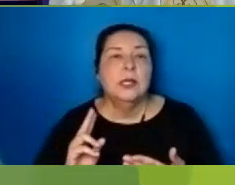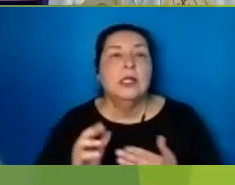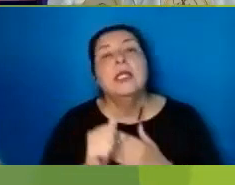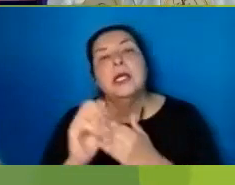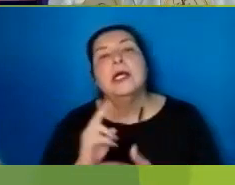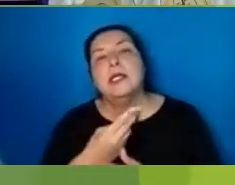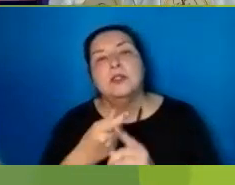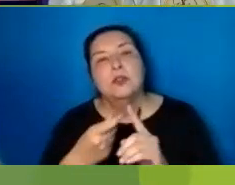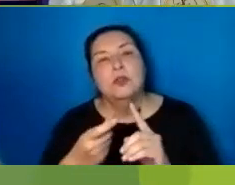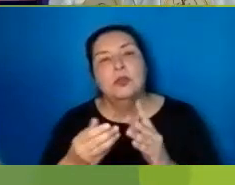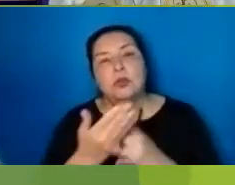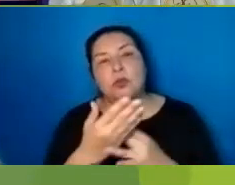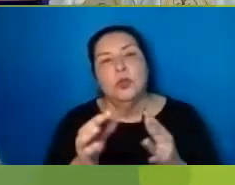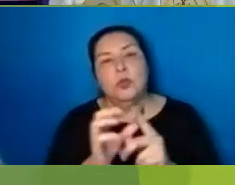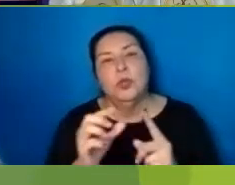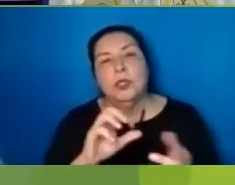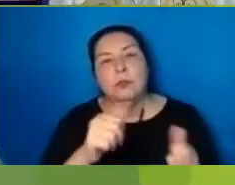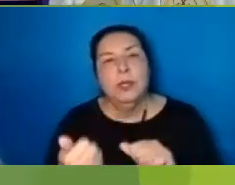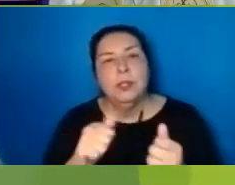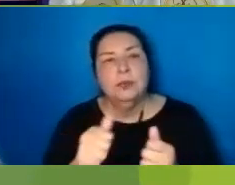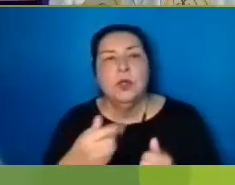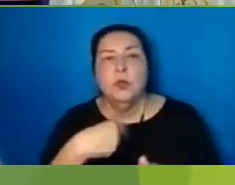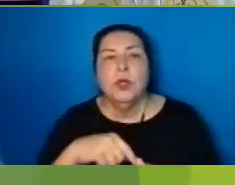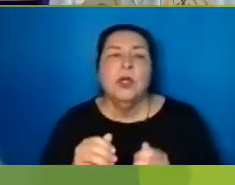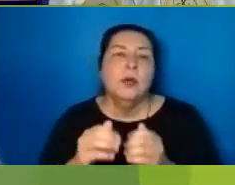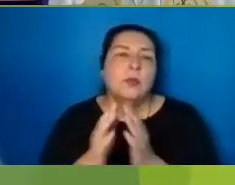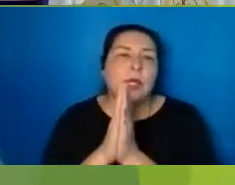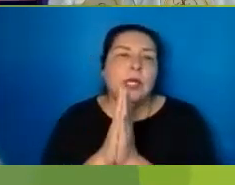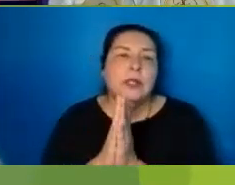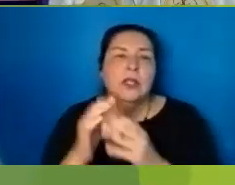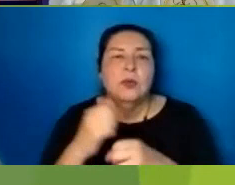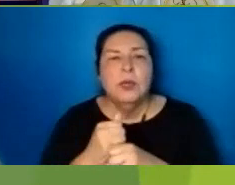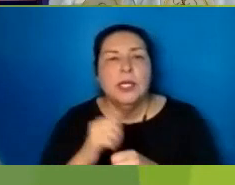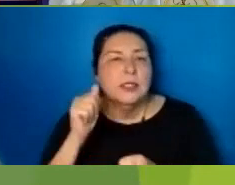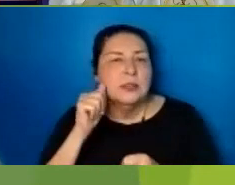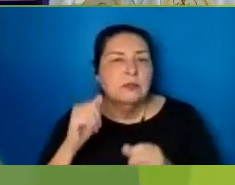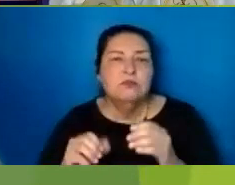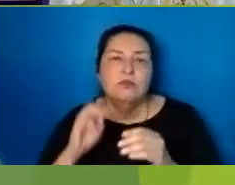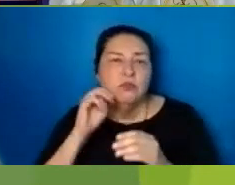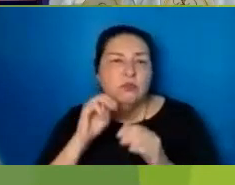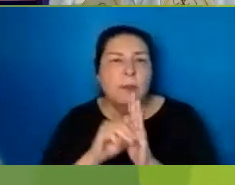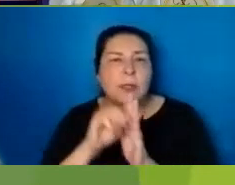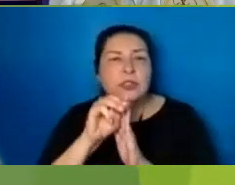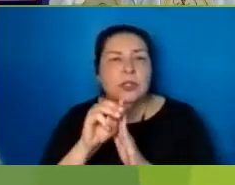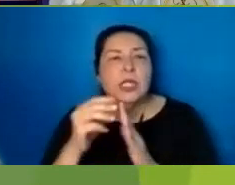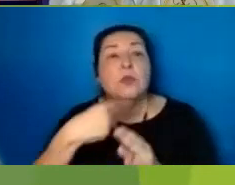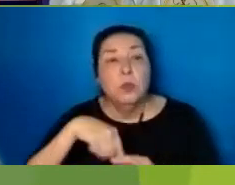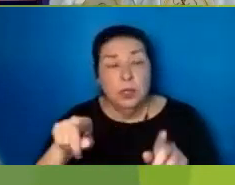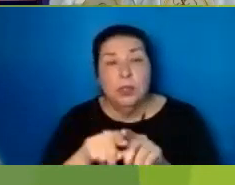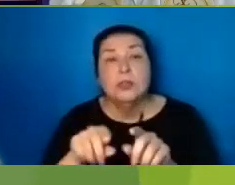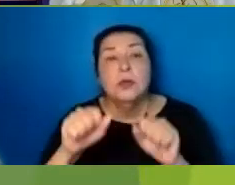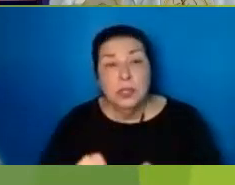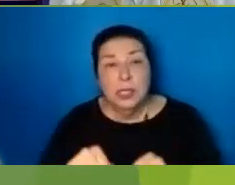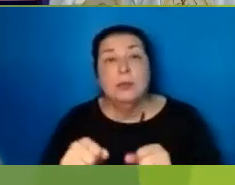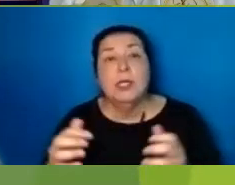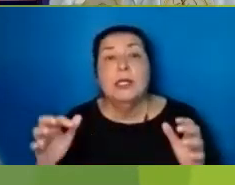Baptism We Pray That You Would Bring Us To Full Maturity By Your Word That We Too May Be Gathered With Them To Your Son On